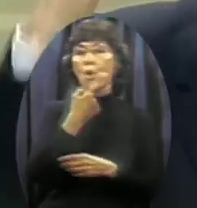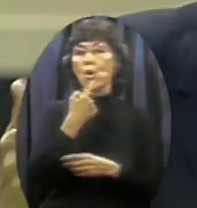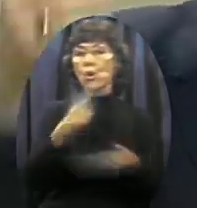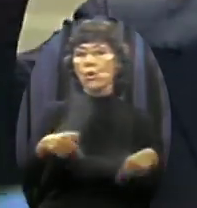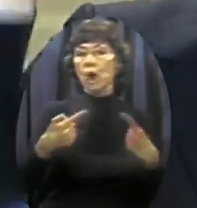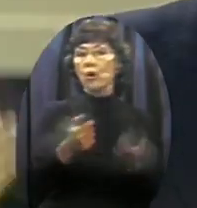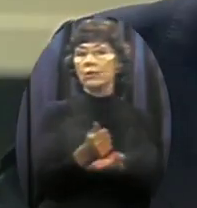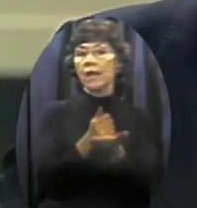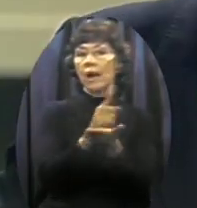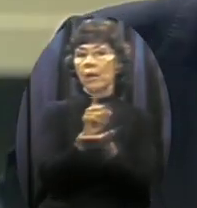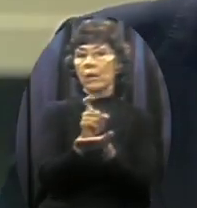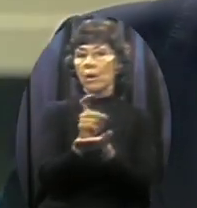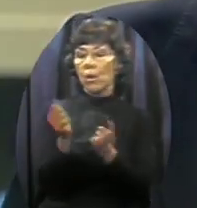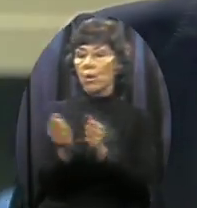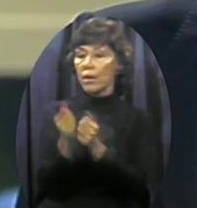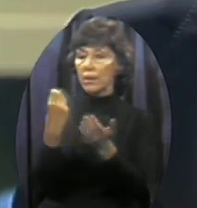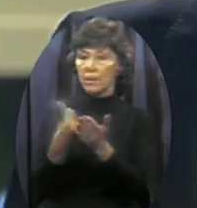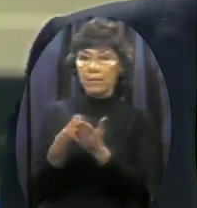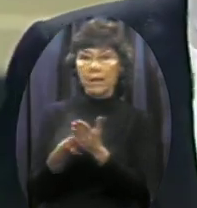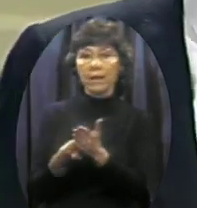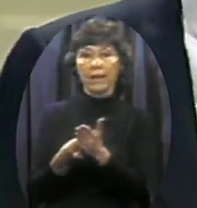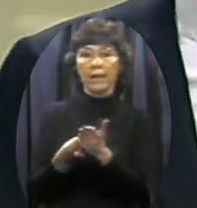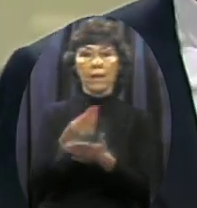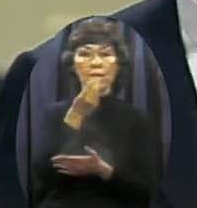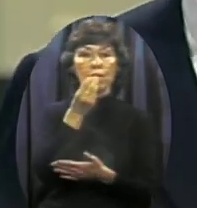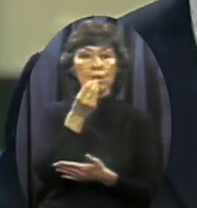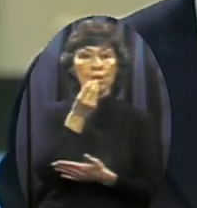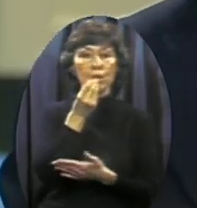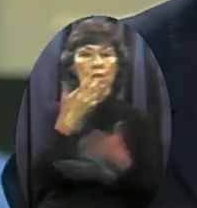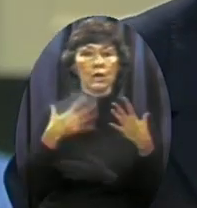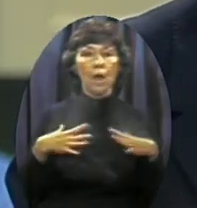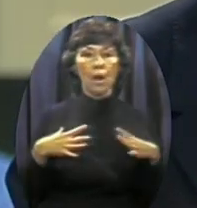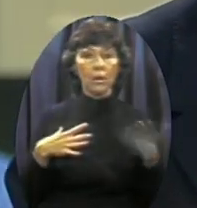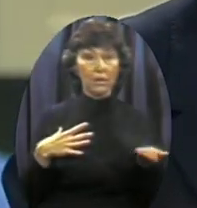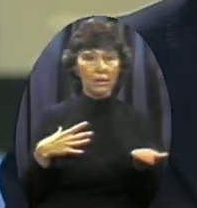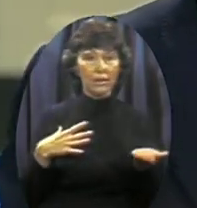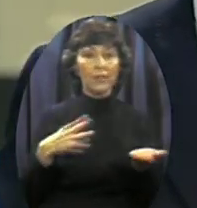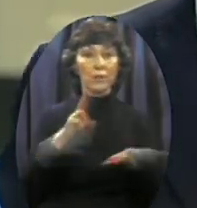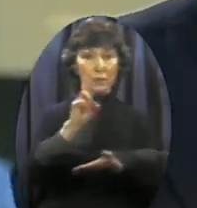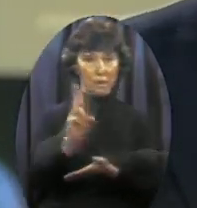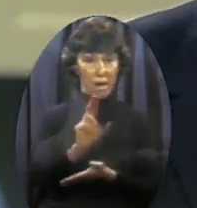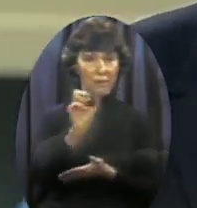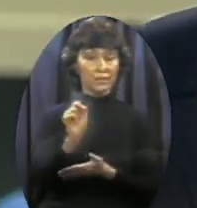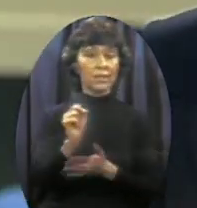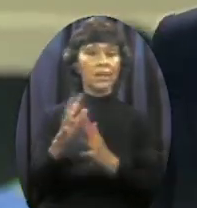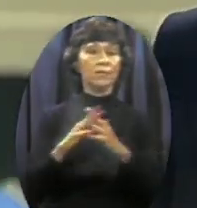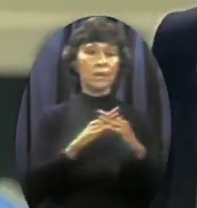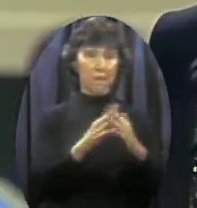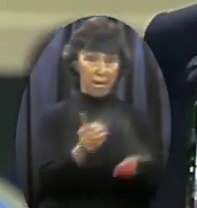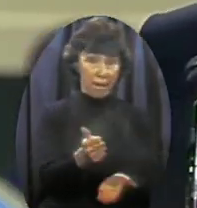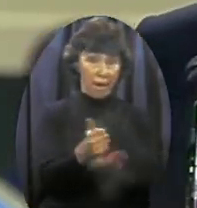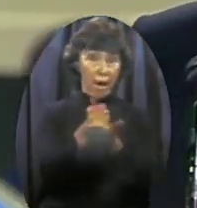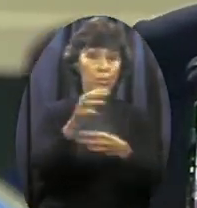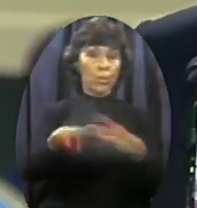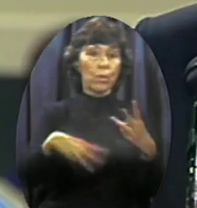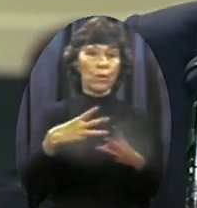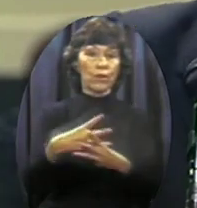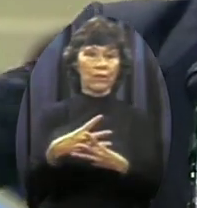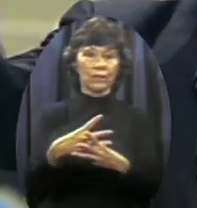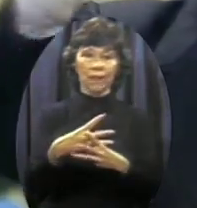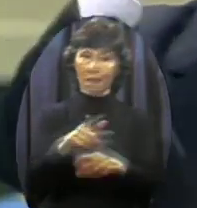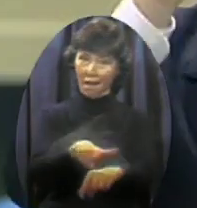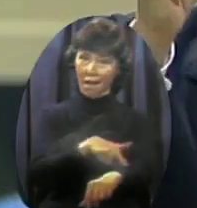clothing with help with money? I'm glad to say it's the United States of America And that's been the case for a long long time